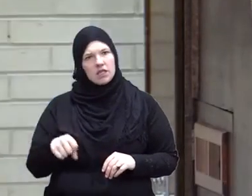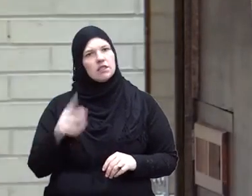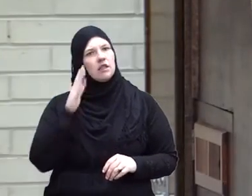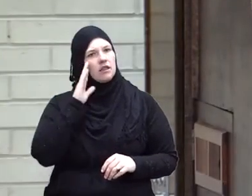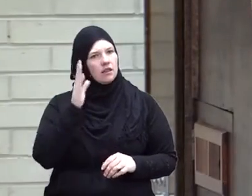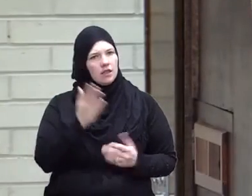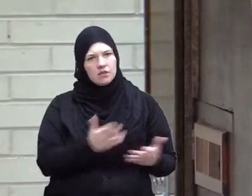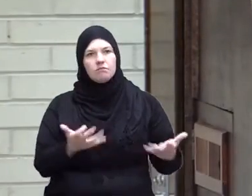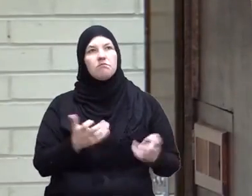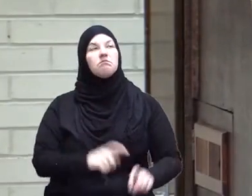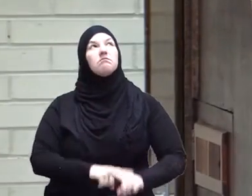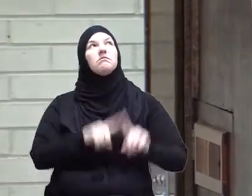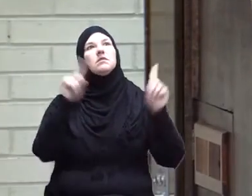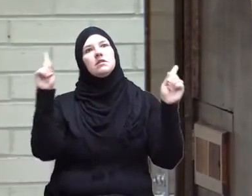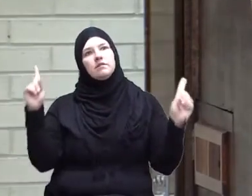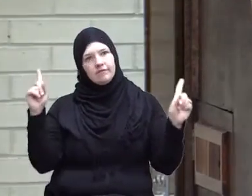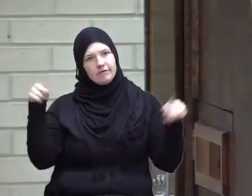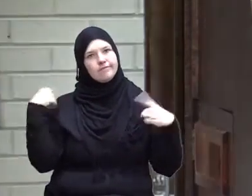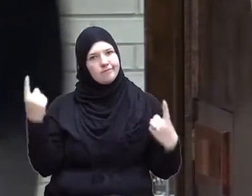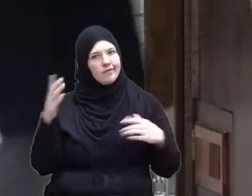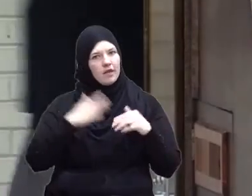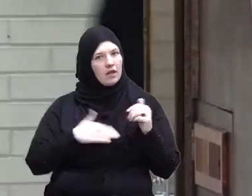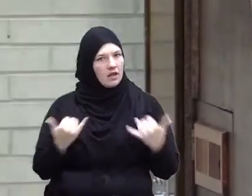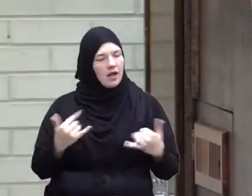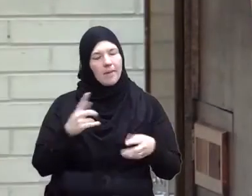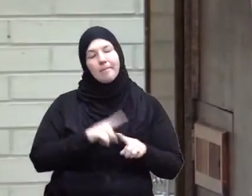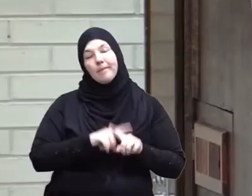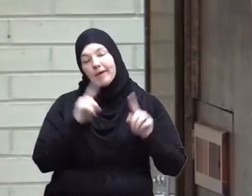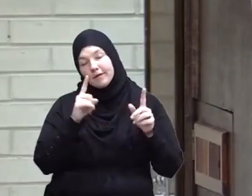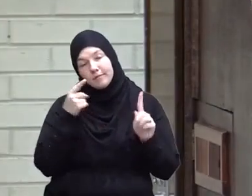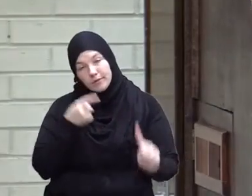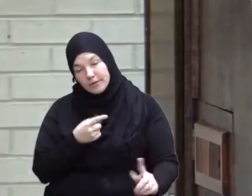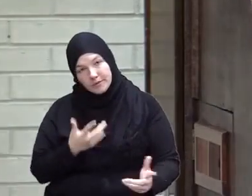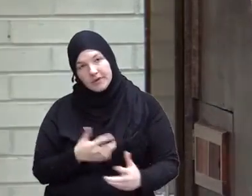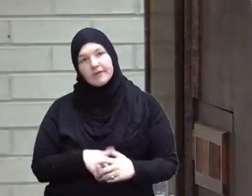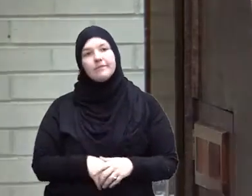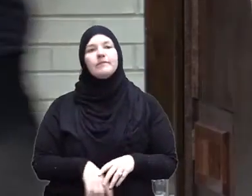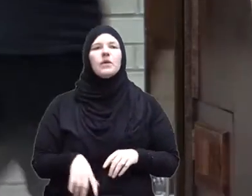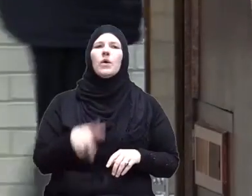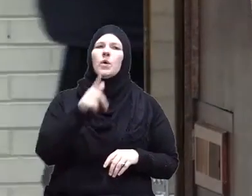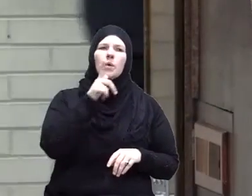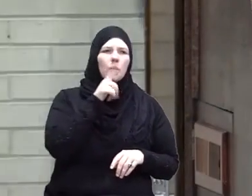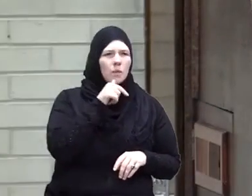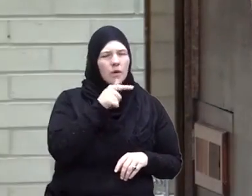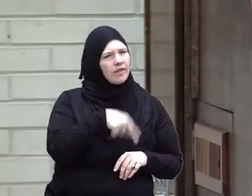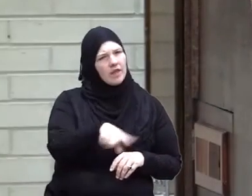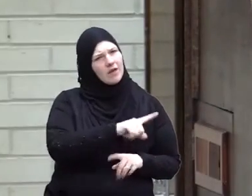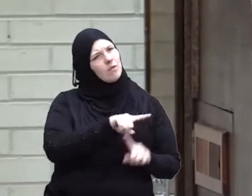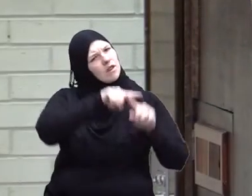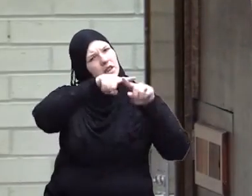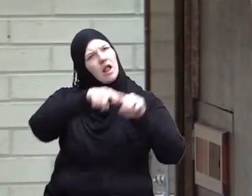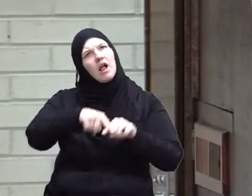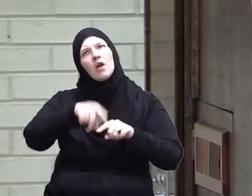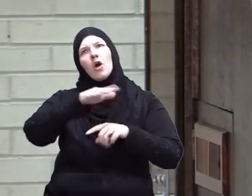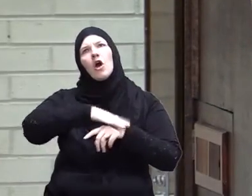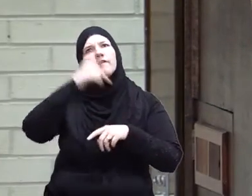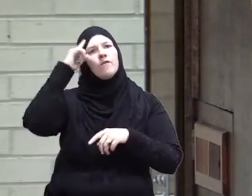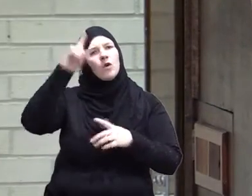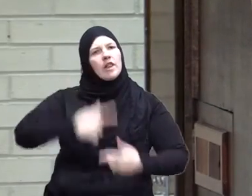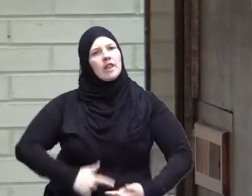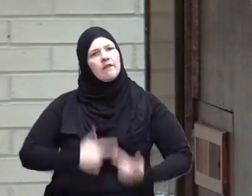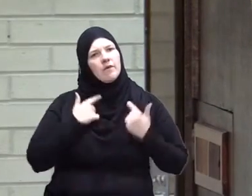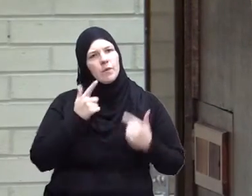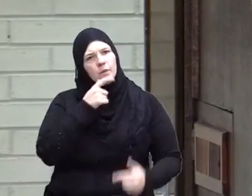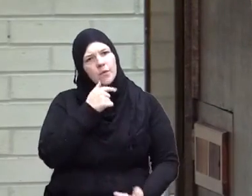much different but the point is whom are they relying on for living?